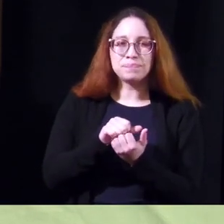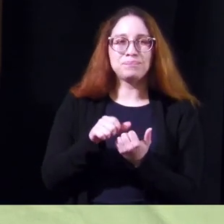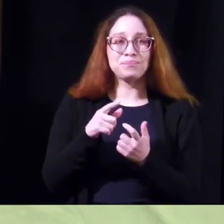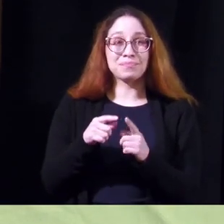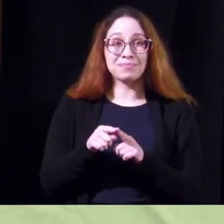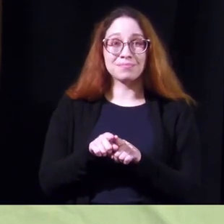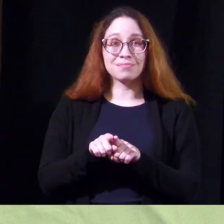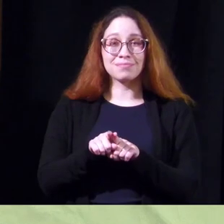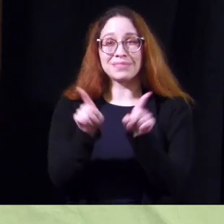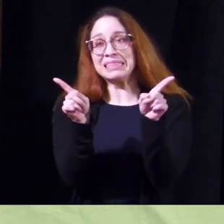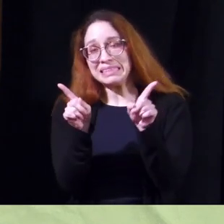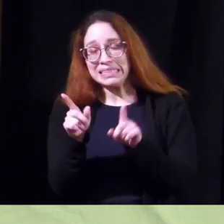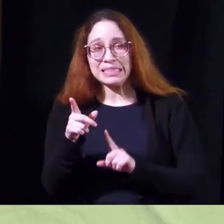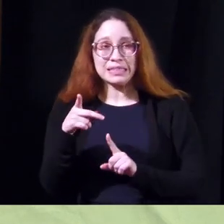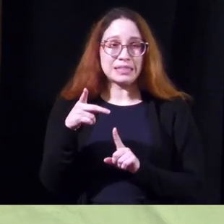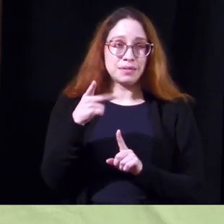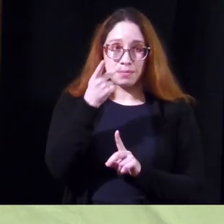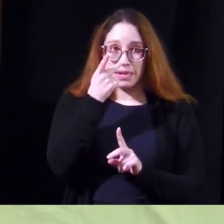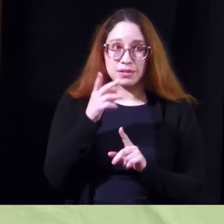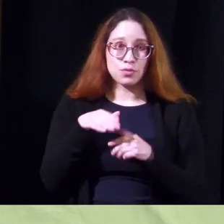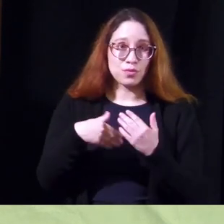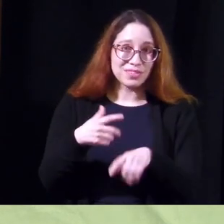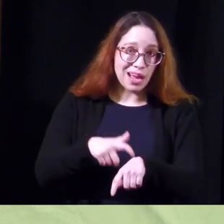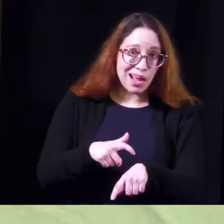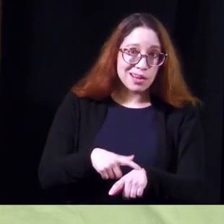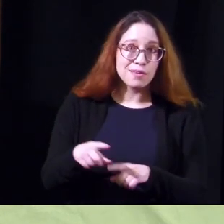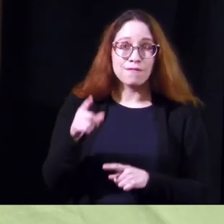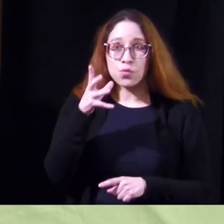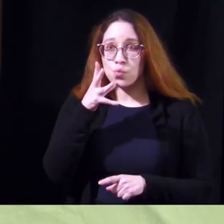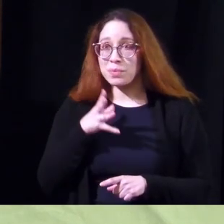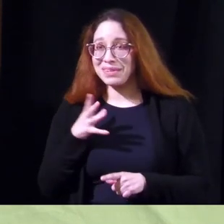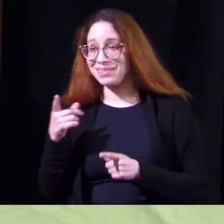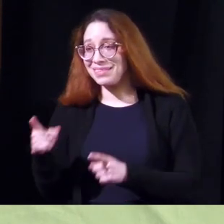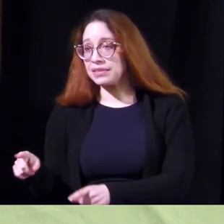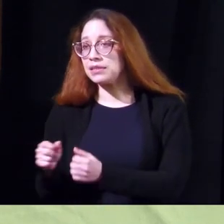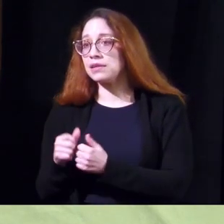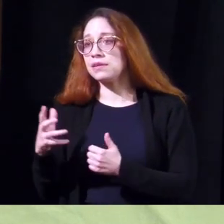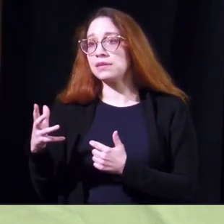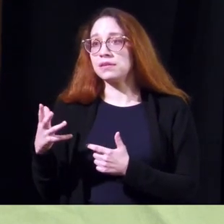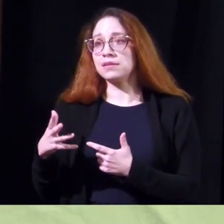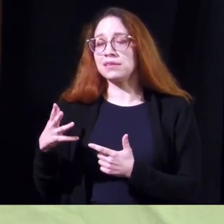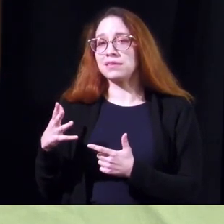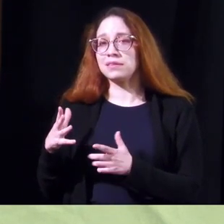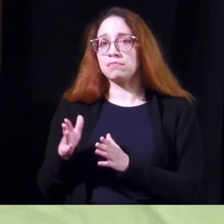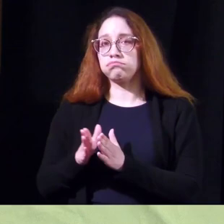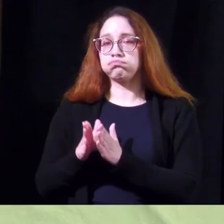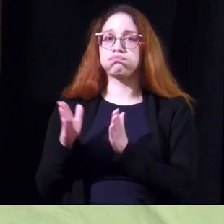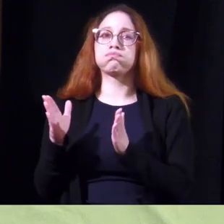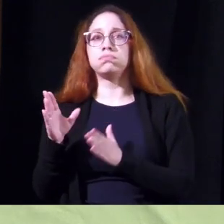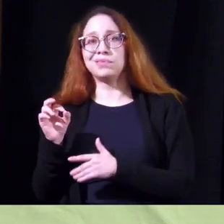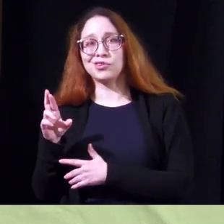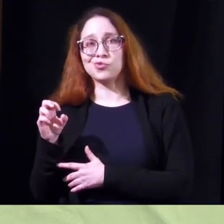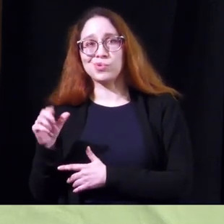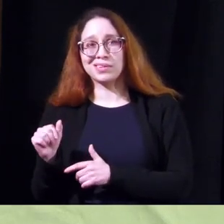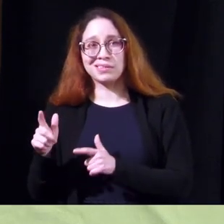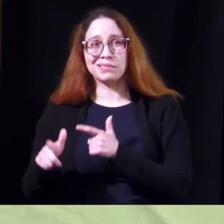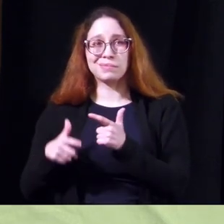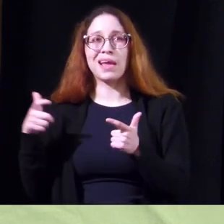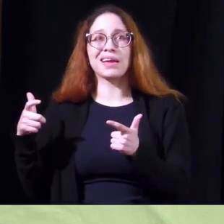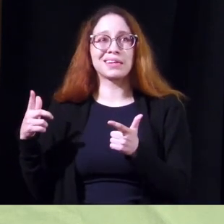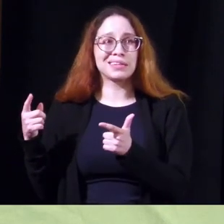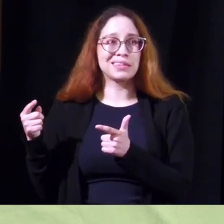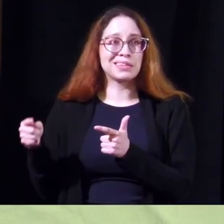splits the penis over time uh in the female they end up with a wide open urethra that is so large that